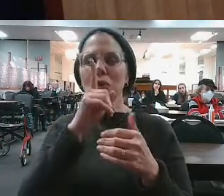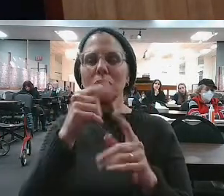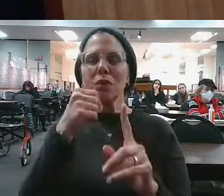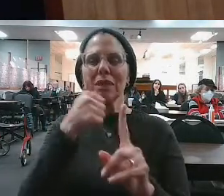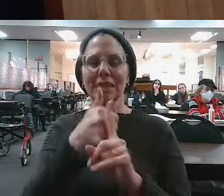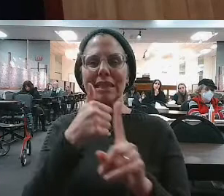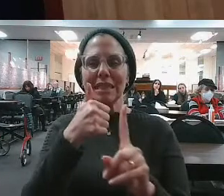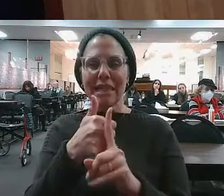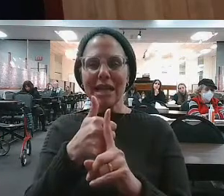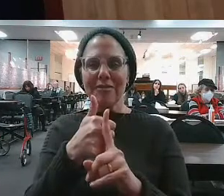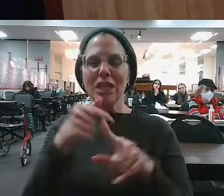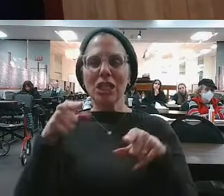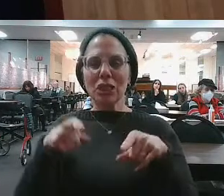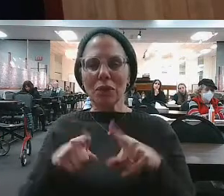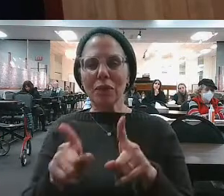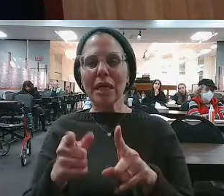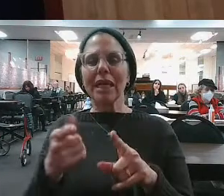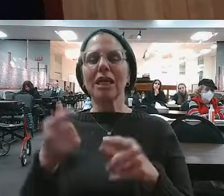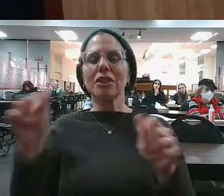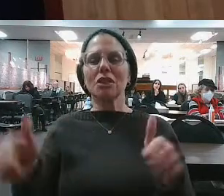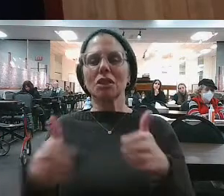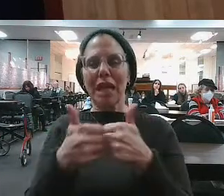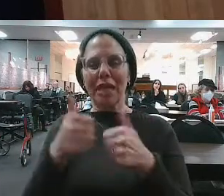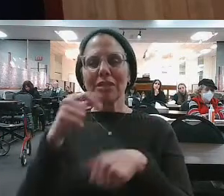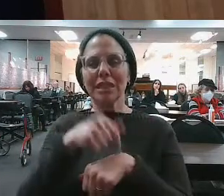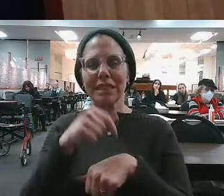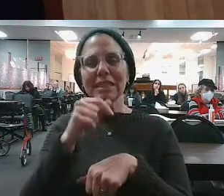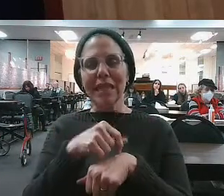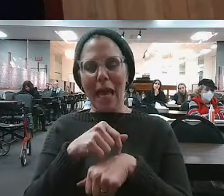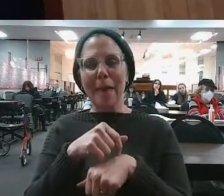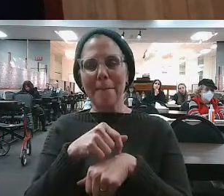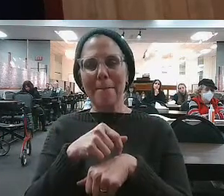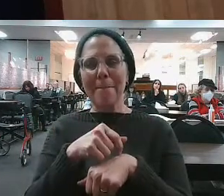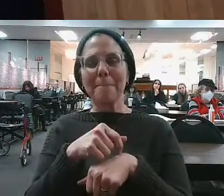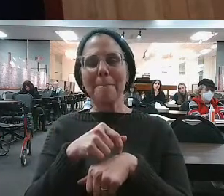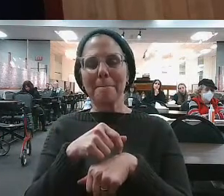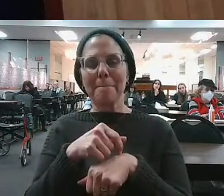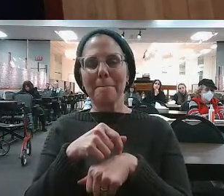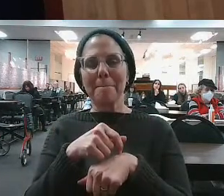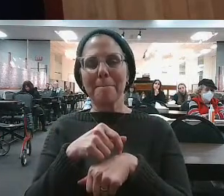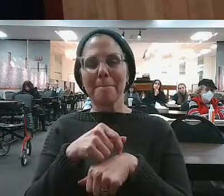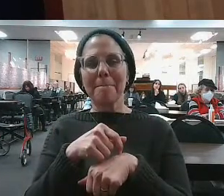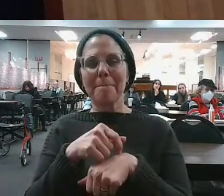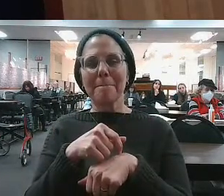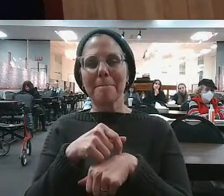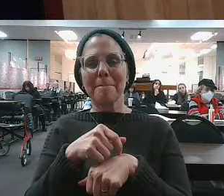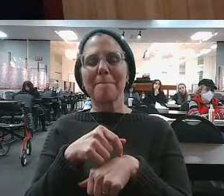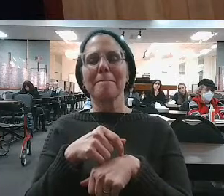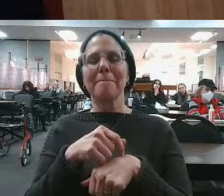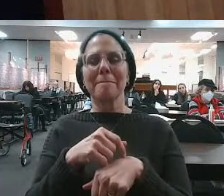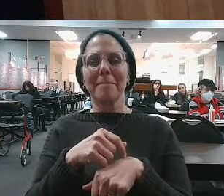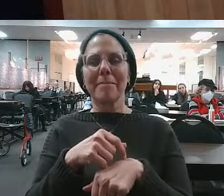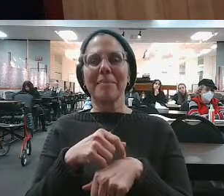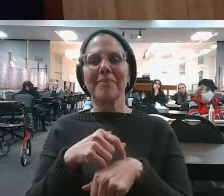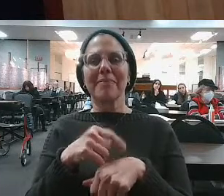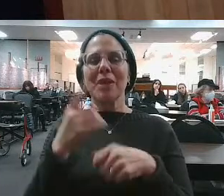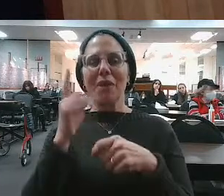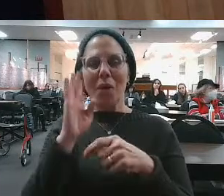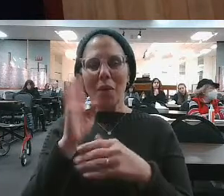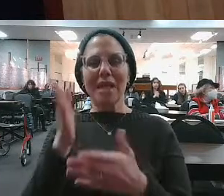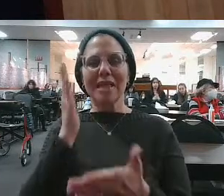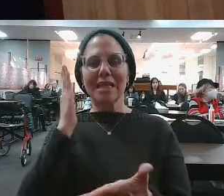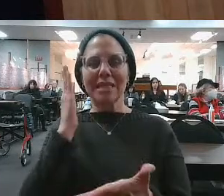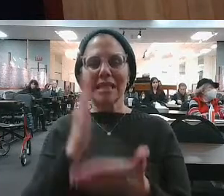It's those moments of greatest pain and setback that ultimately allow us to discover the oil we never realized we had.